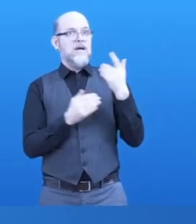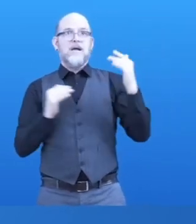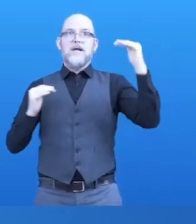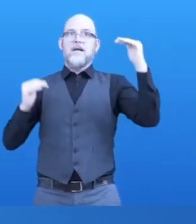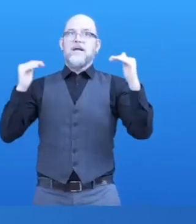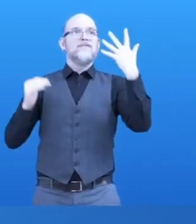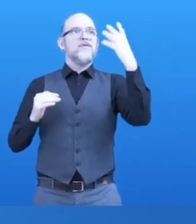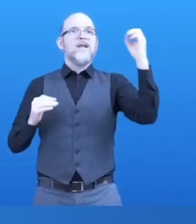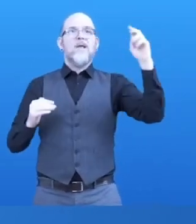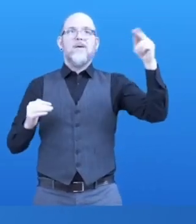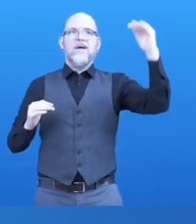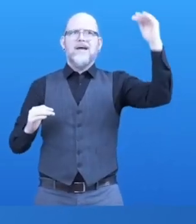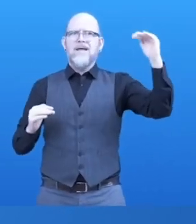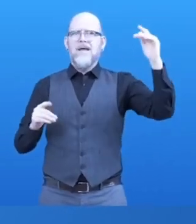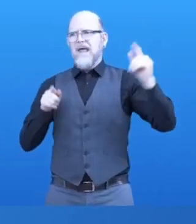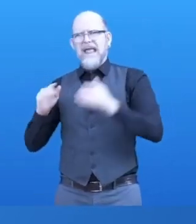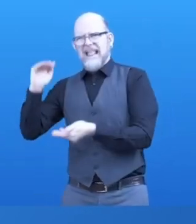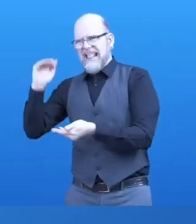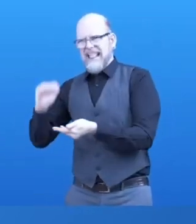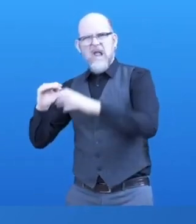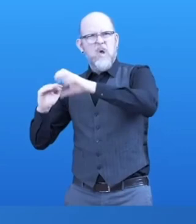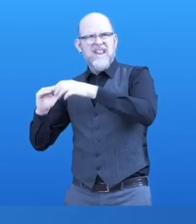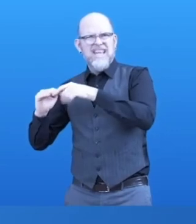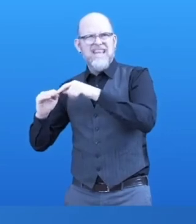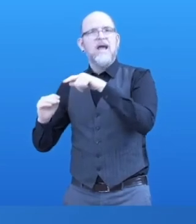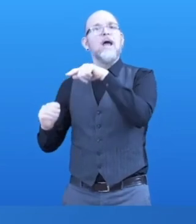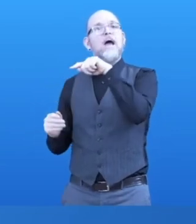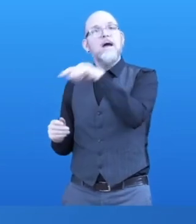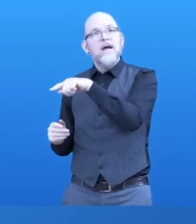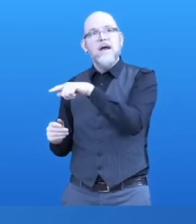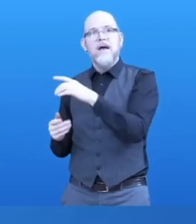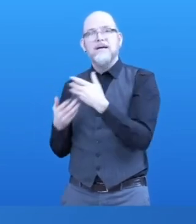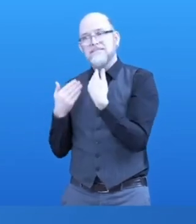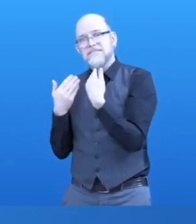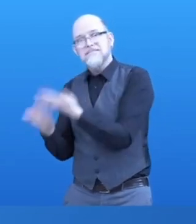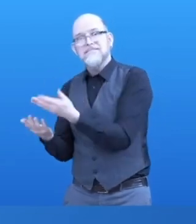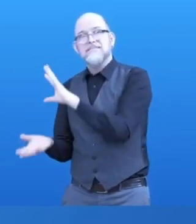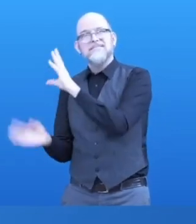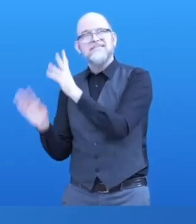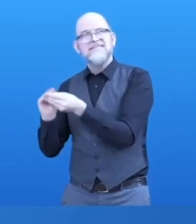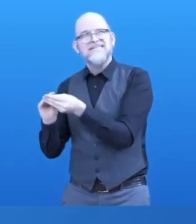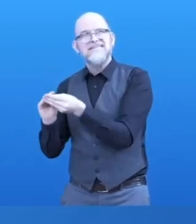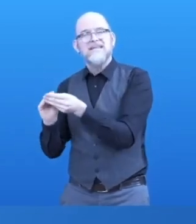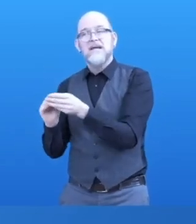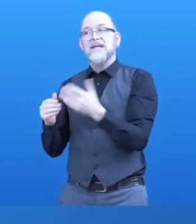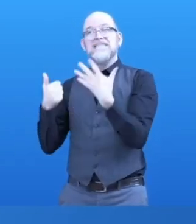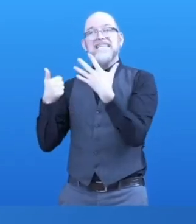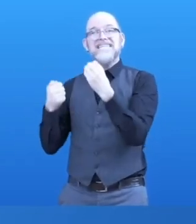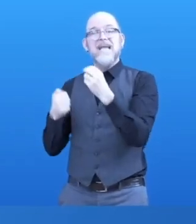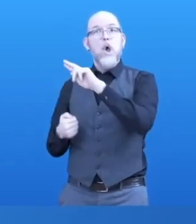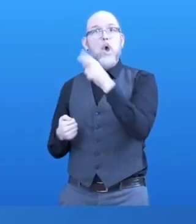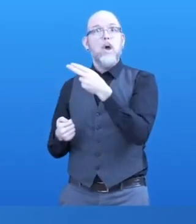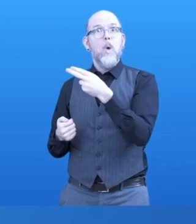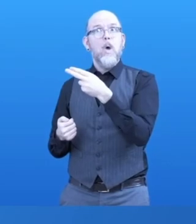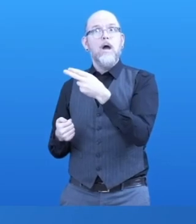60 euros, a reduction by 95%, while at the same time creating jobs and gaining expertise for maintenance.